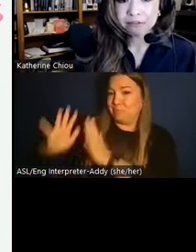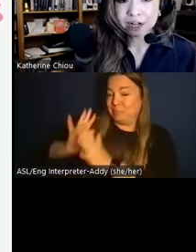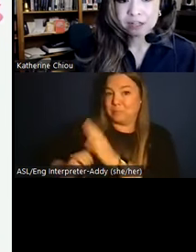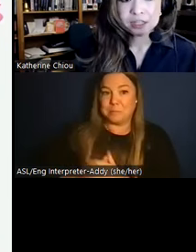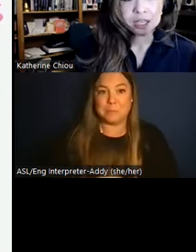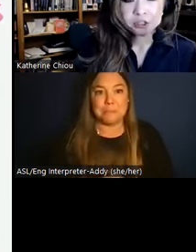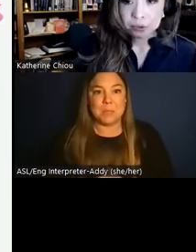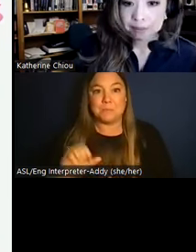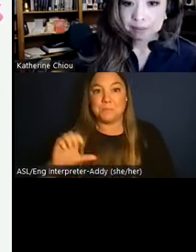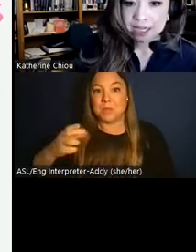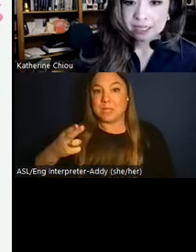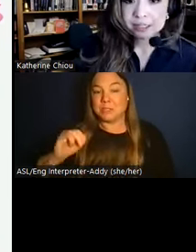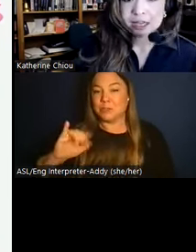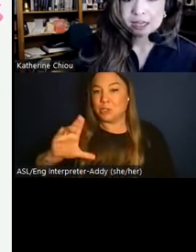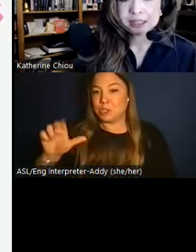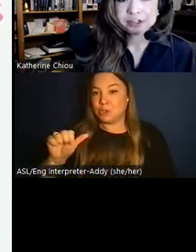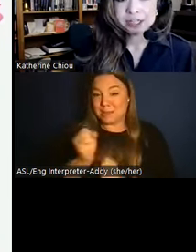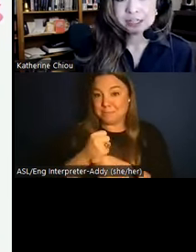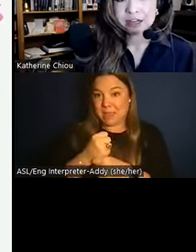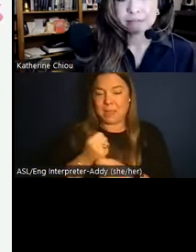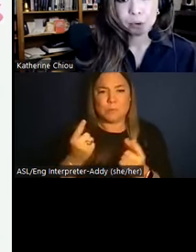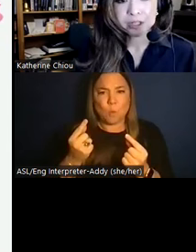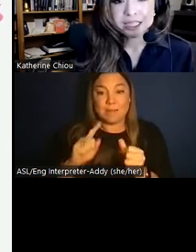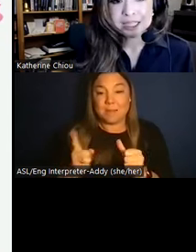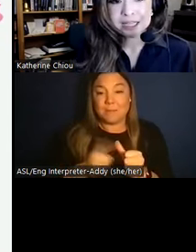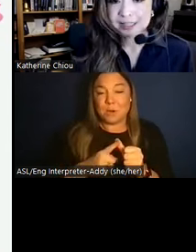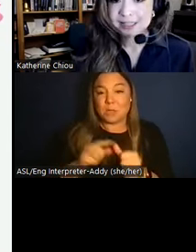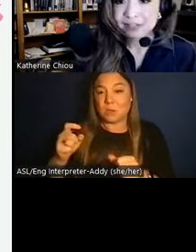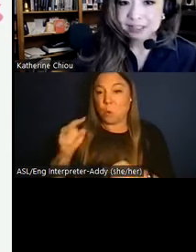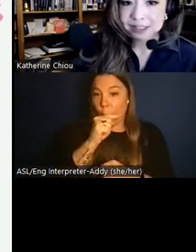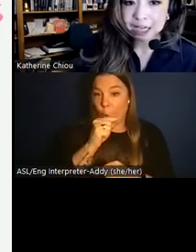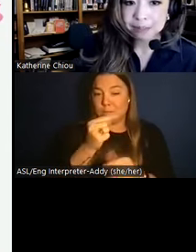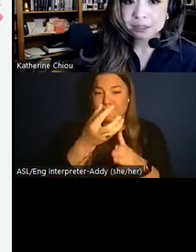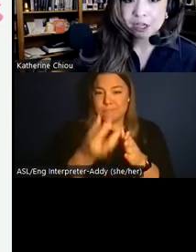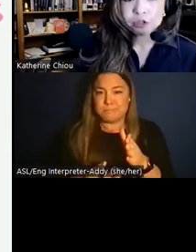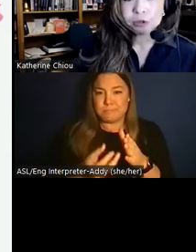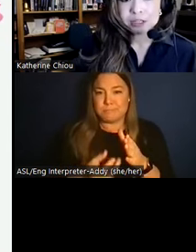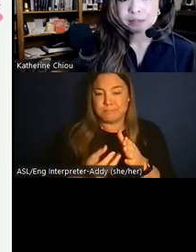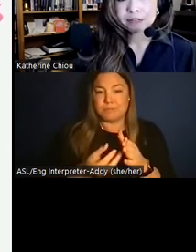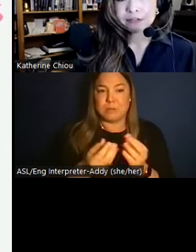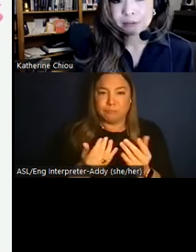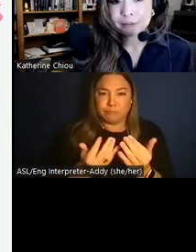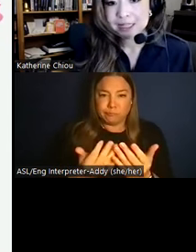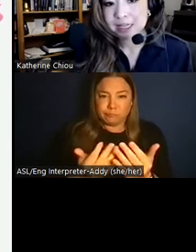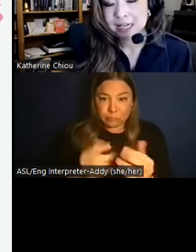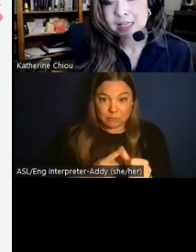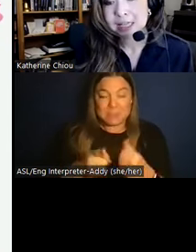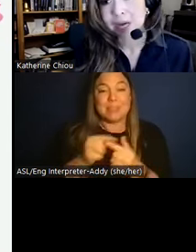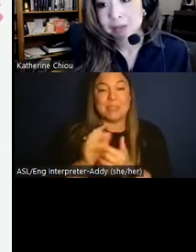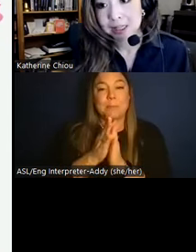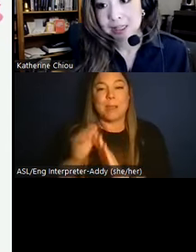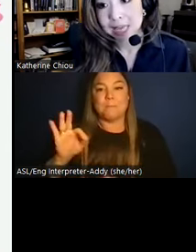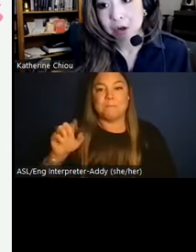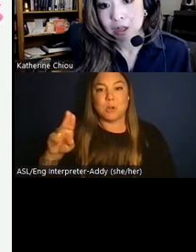involves soaking maize, a series of boiling and sieving steps to ultimately fermenting and